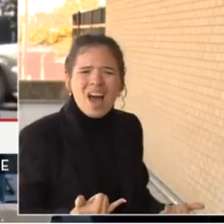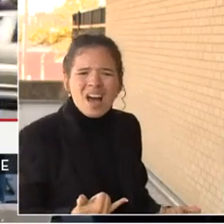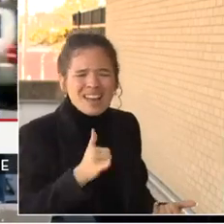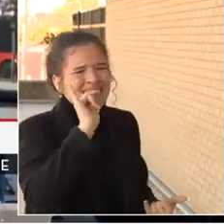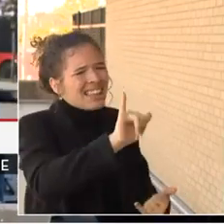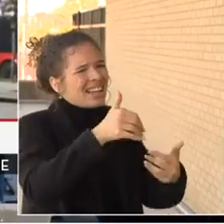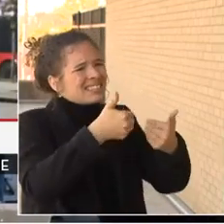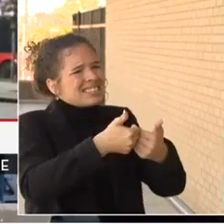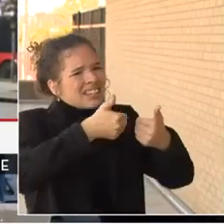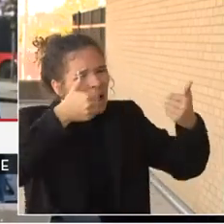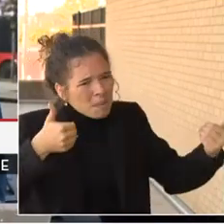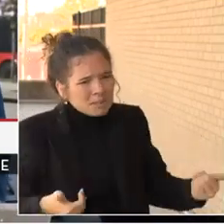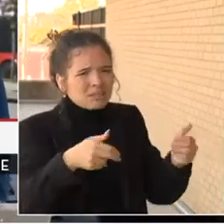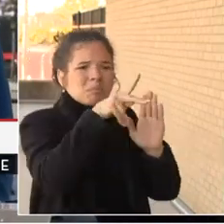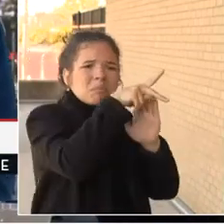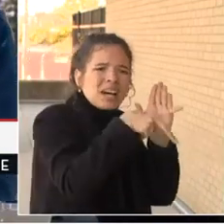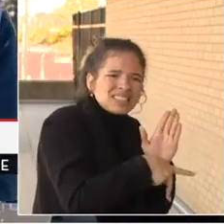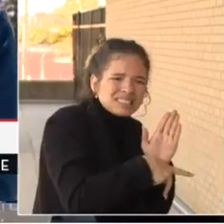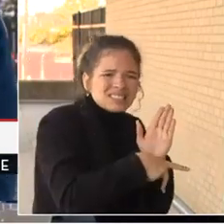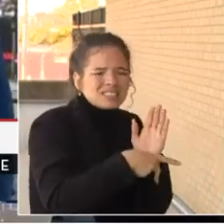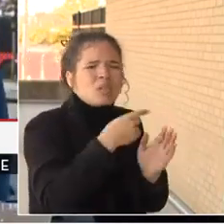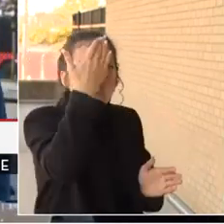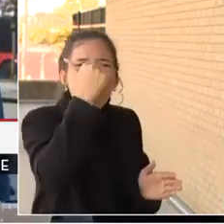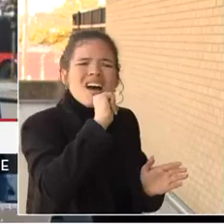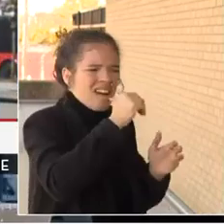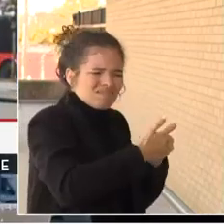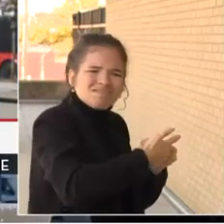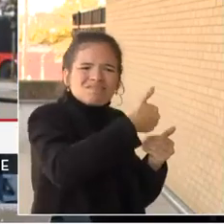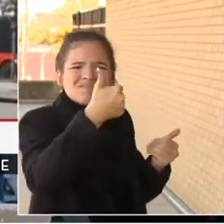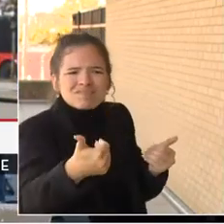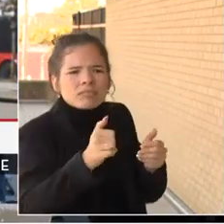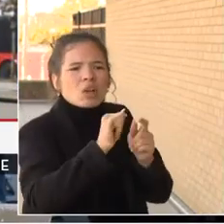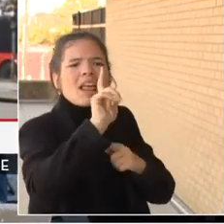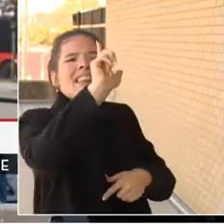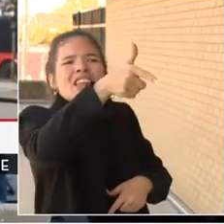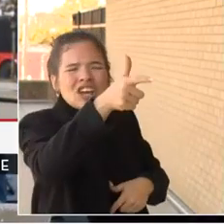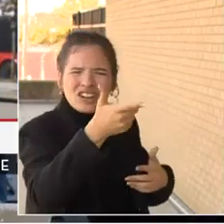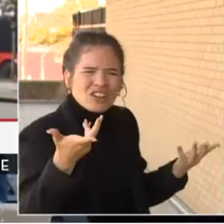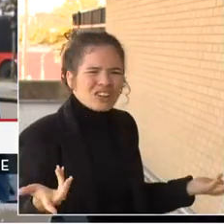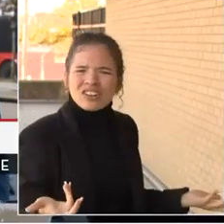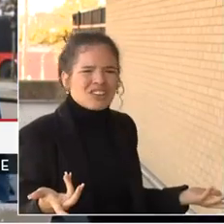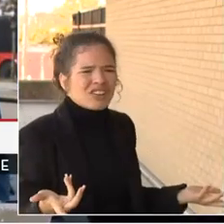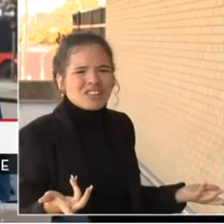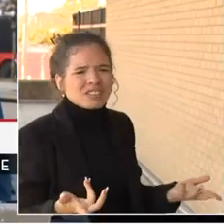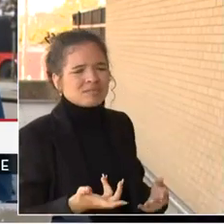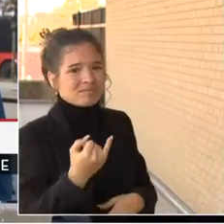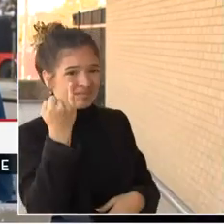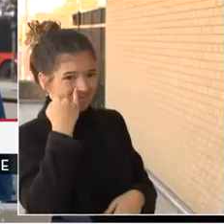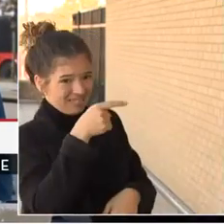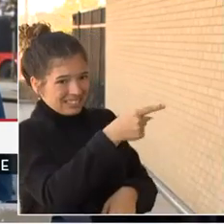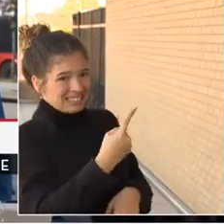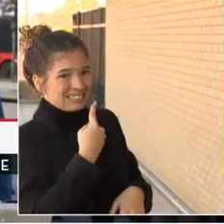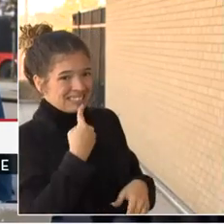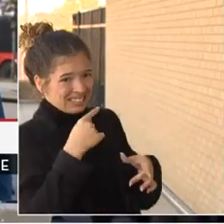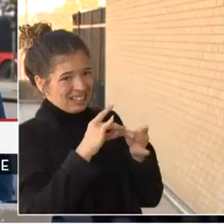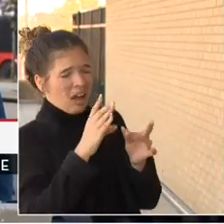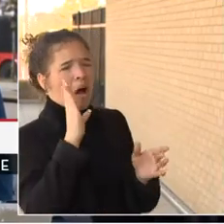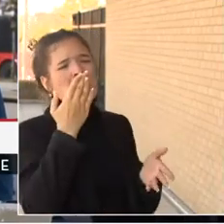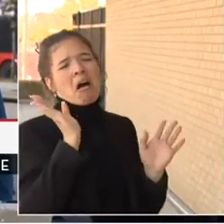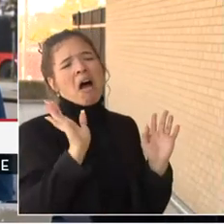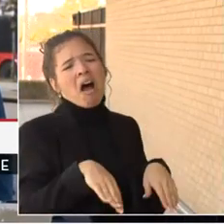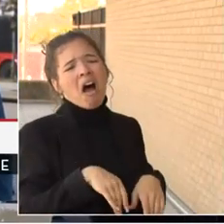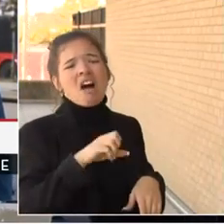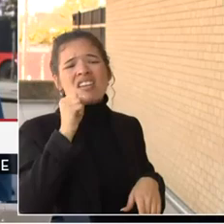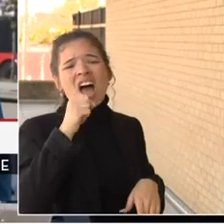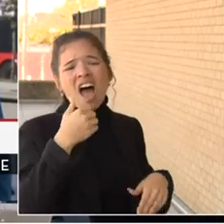Why are you insinuating that the courts have said, okay, we can work with that? They haven't said that. What they said is that we